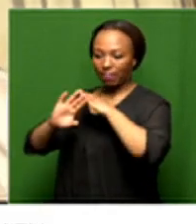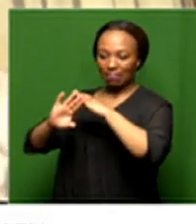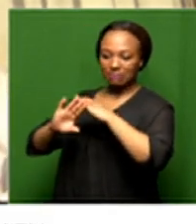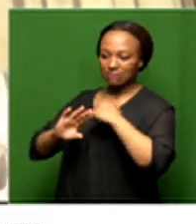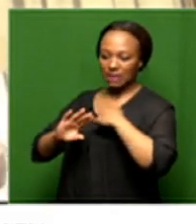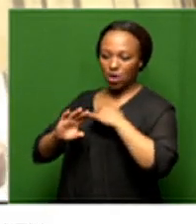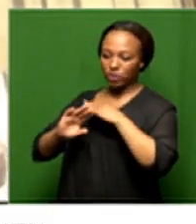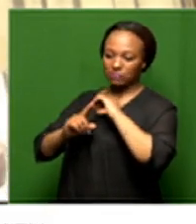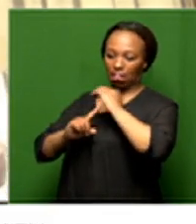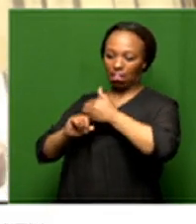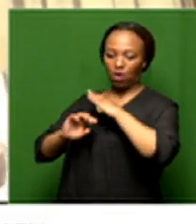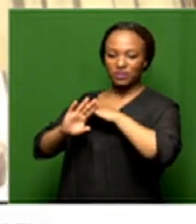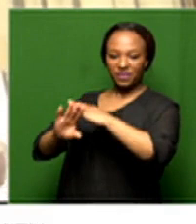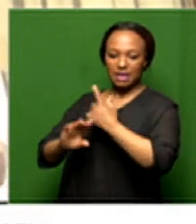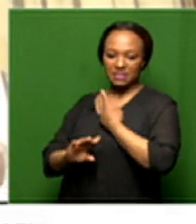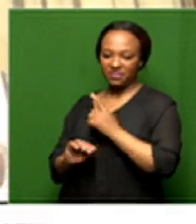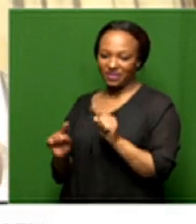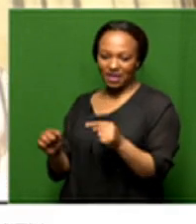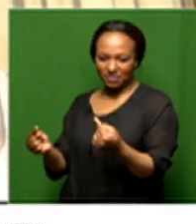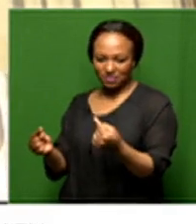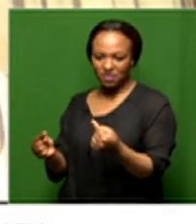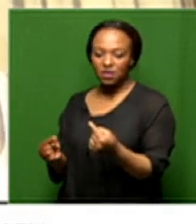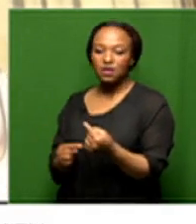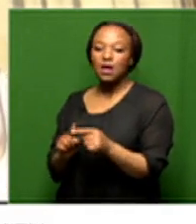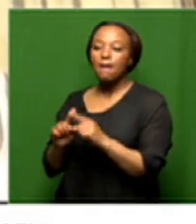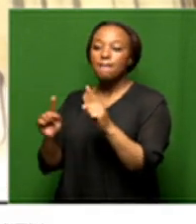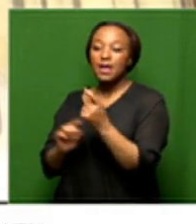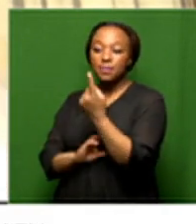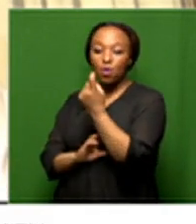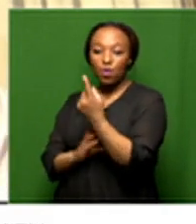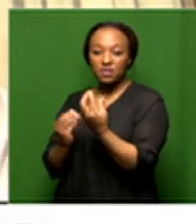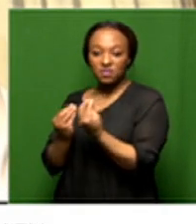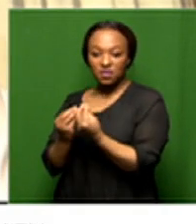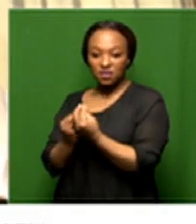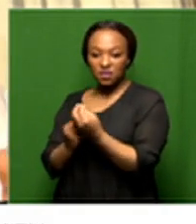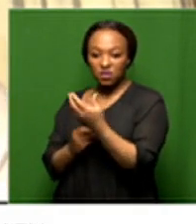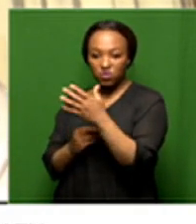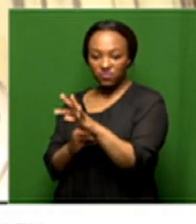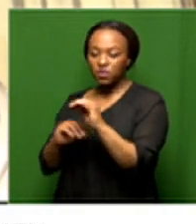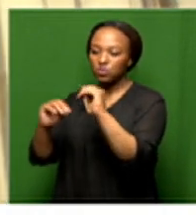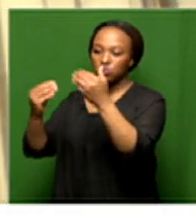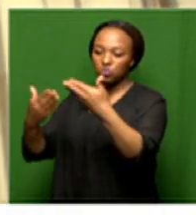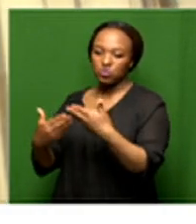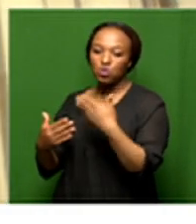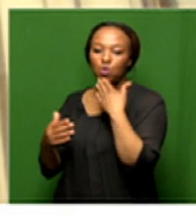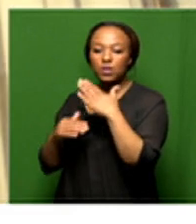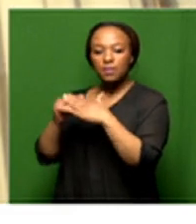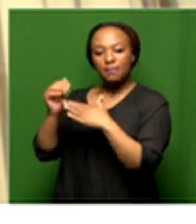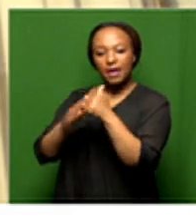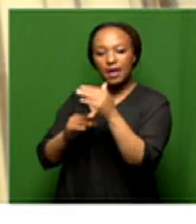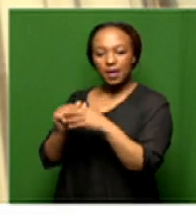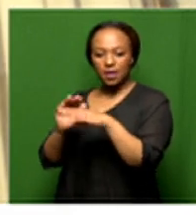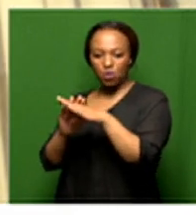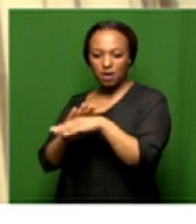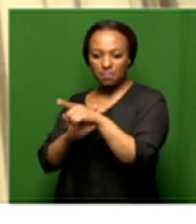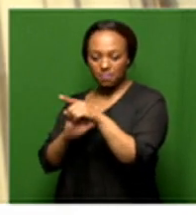venture into any form of defense so one of the things that we have met so as you you introduce this build program you need